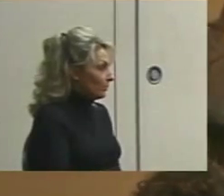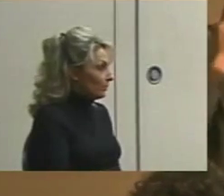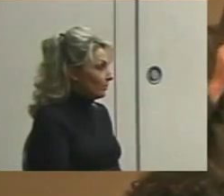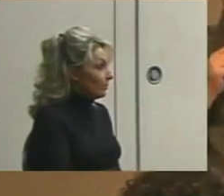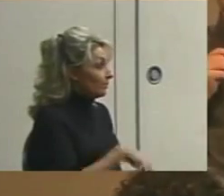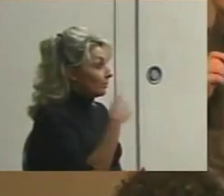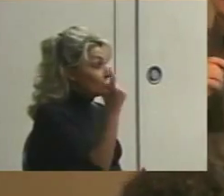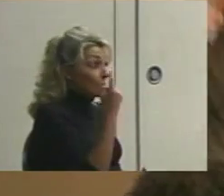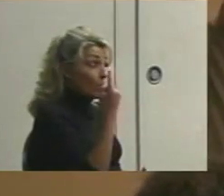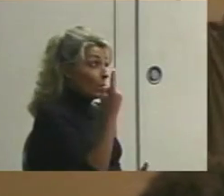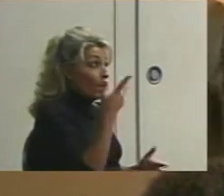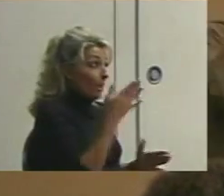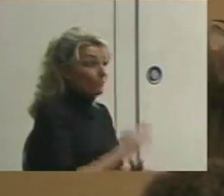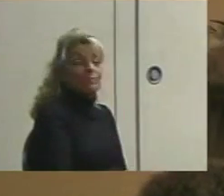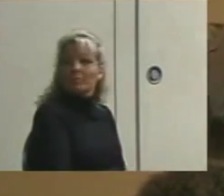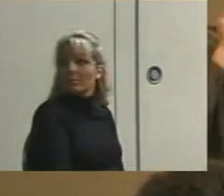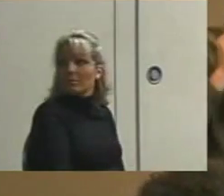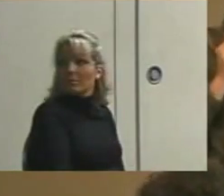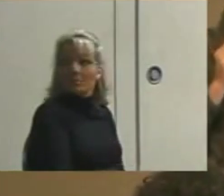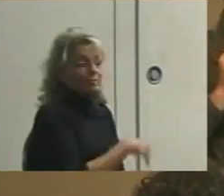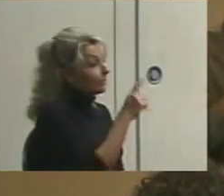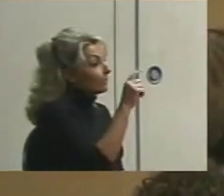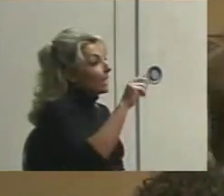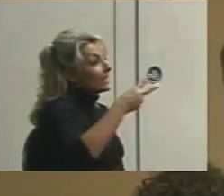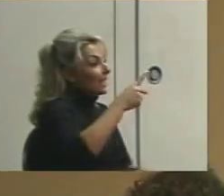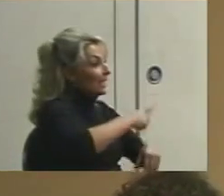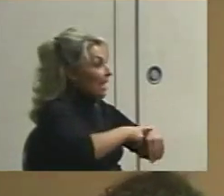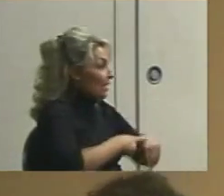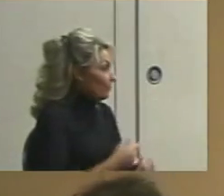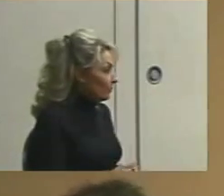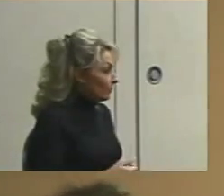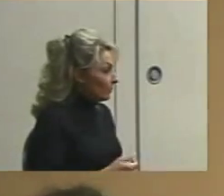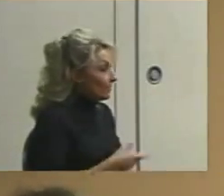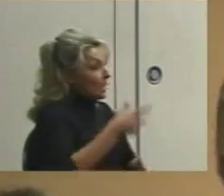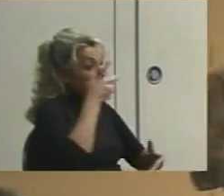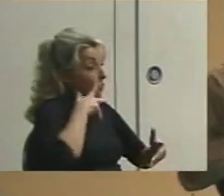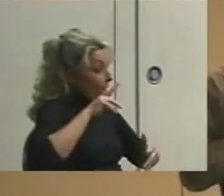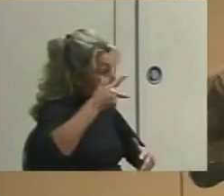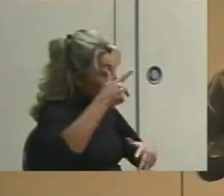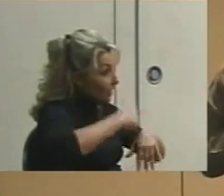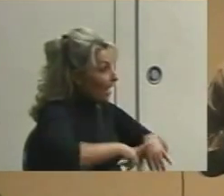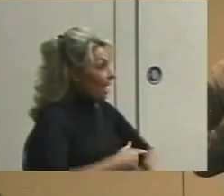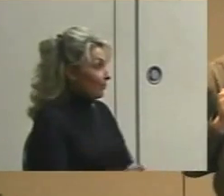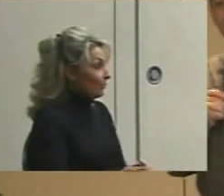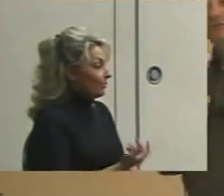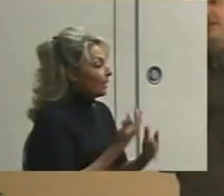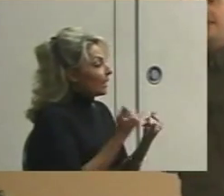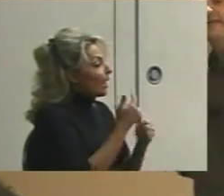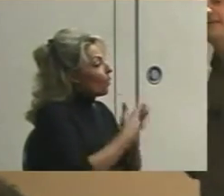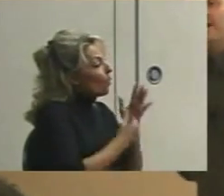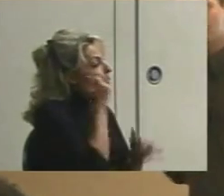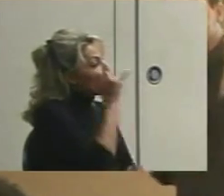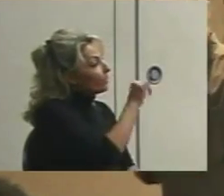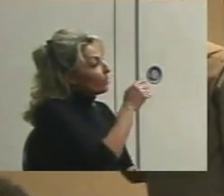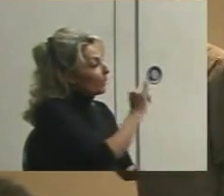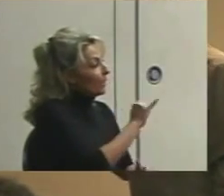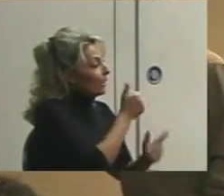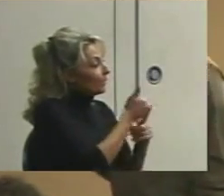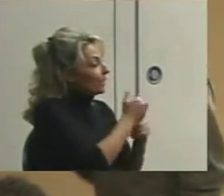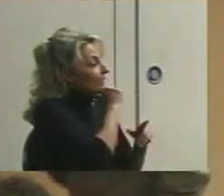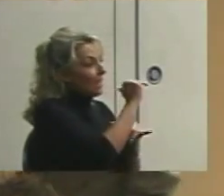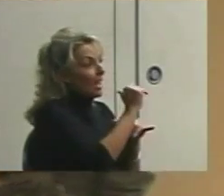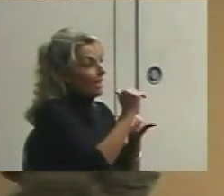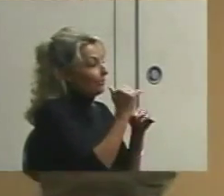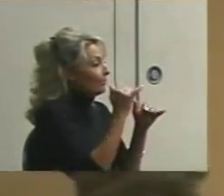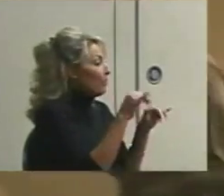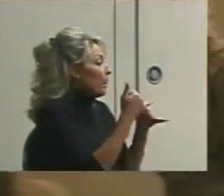There's one. There's one. There's one. Now what if Jimmy isn't on the playground